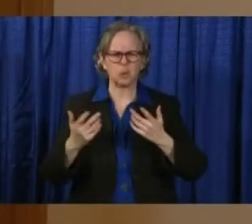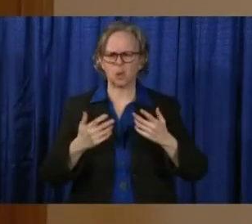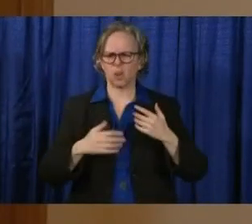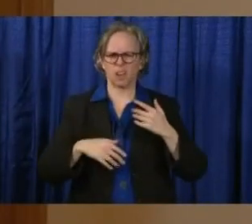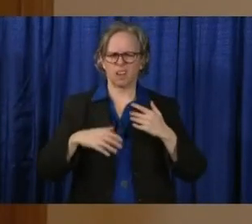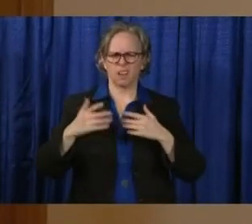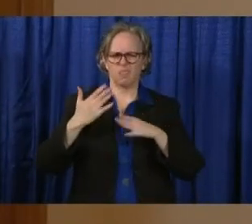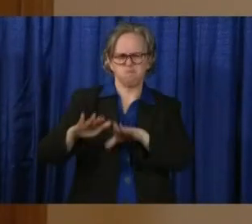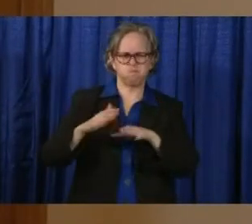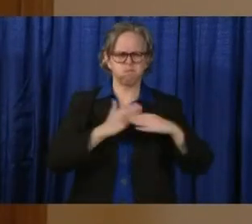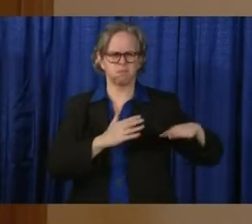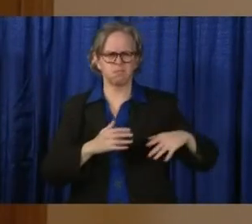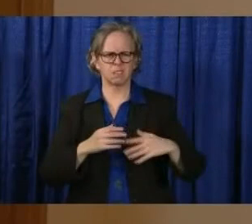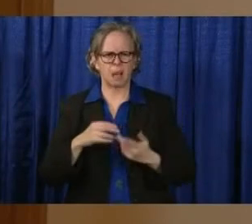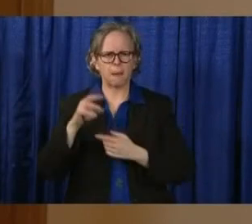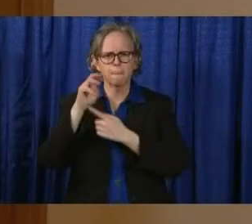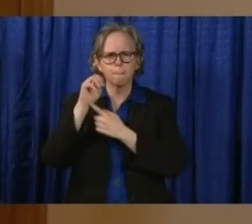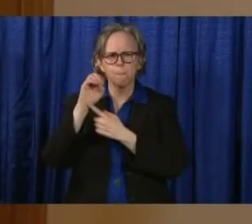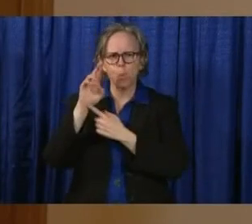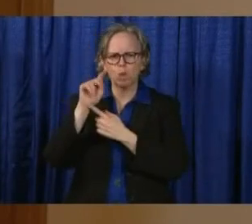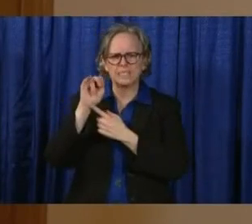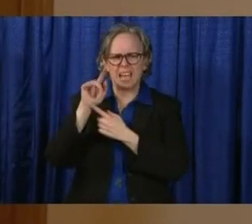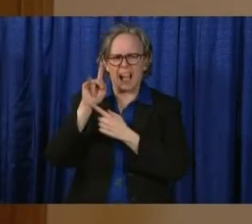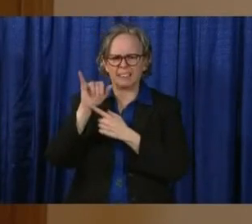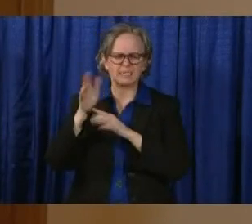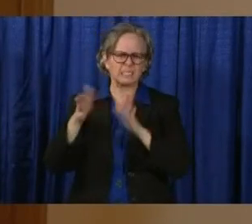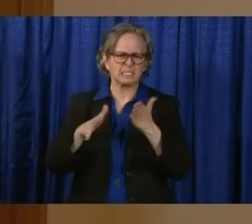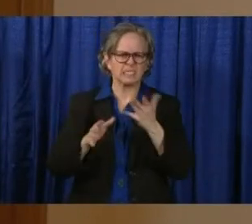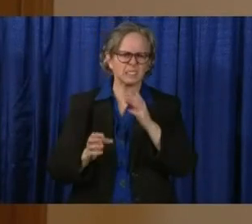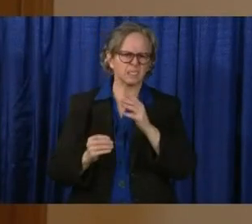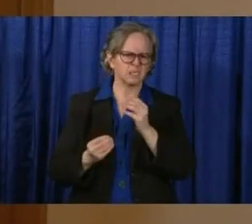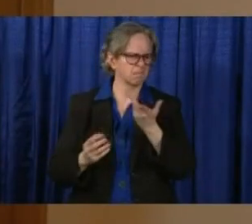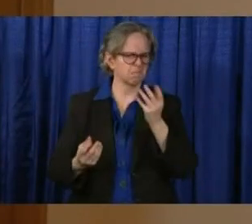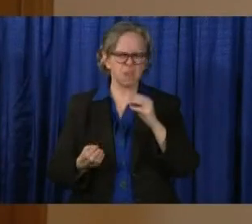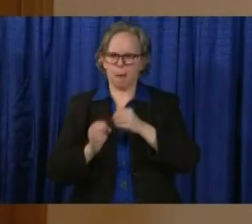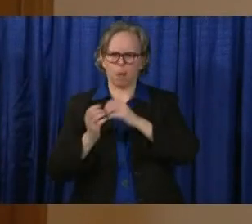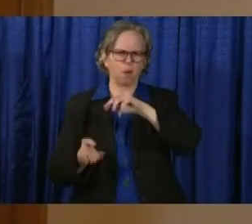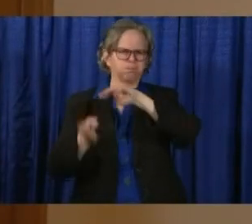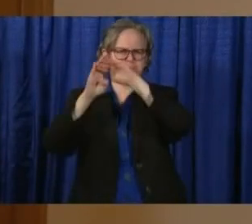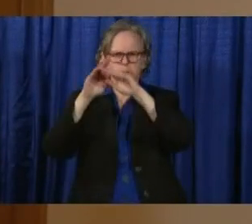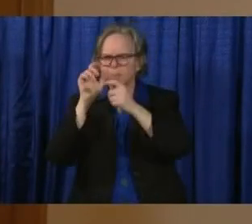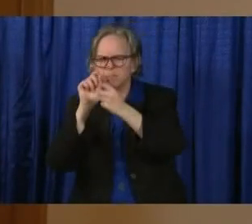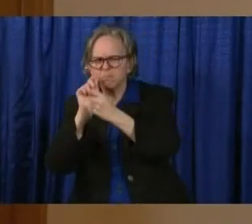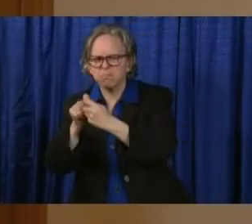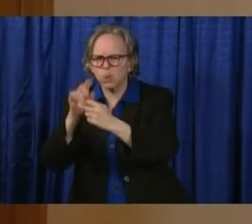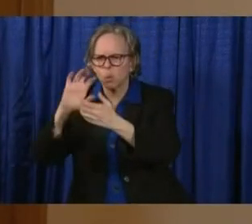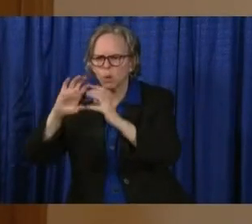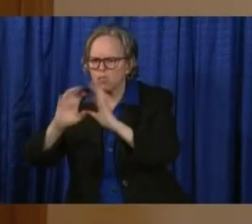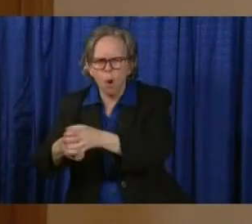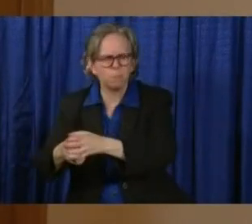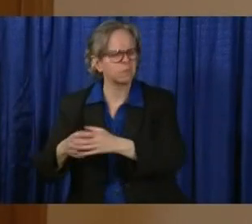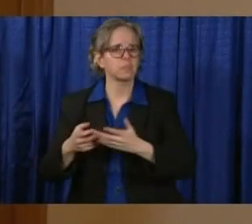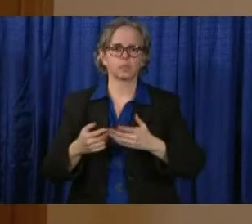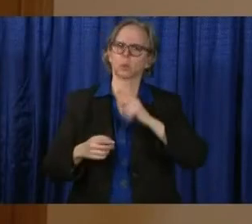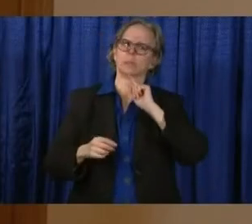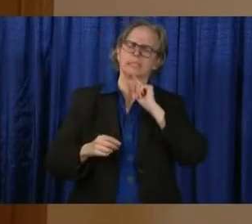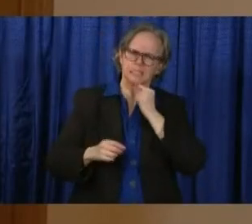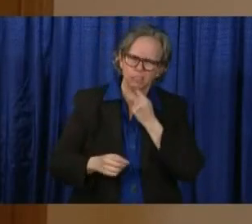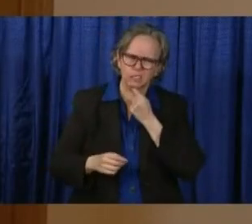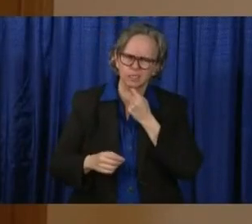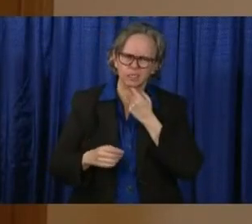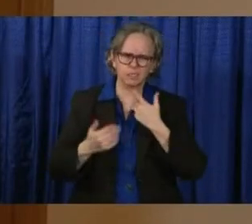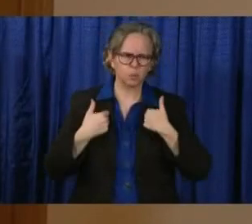just to name a couple. So, we really want to take this seriously as we try to give out resources in a pandemic.